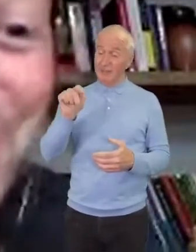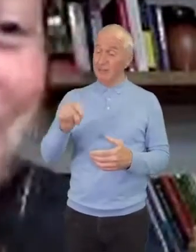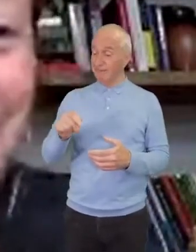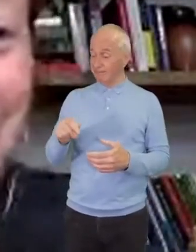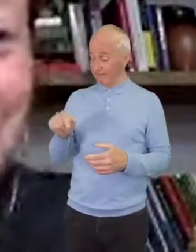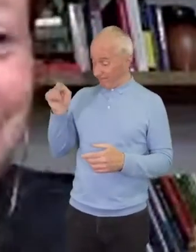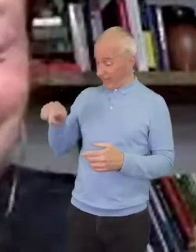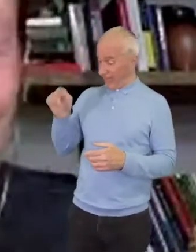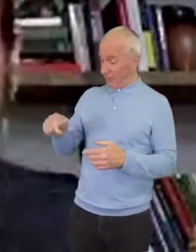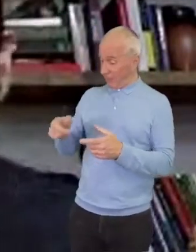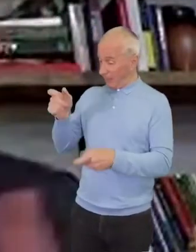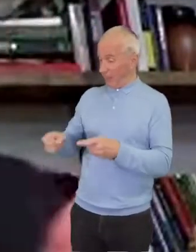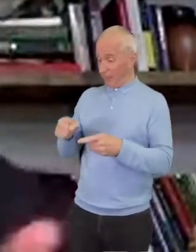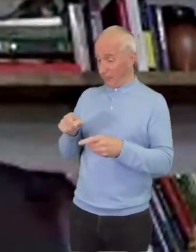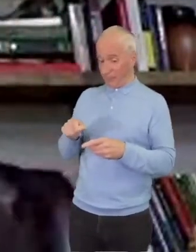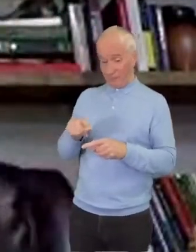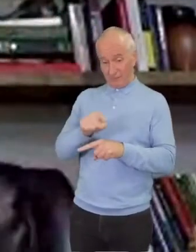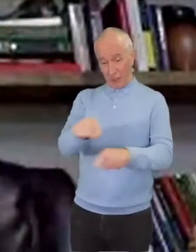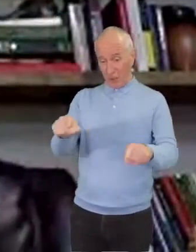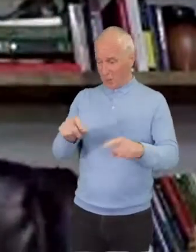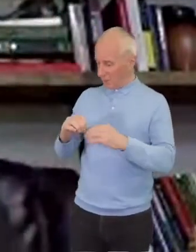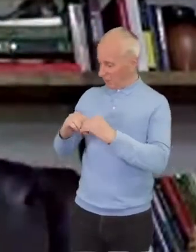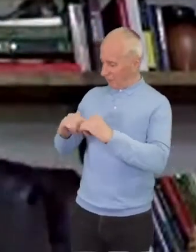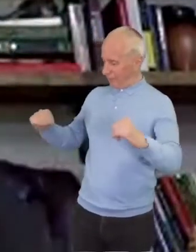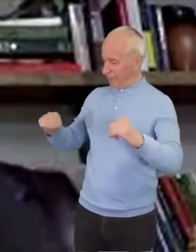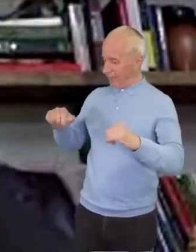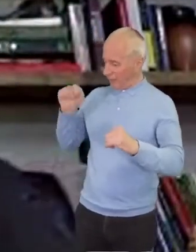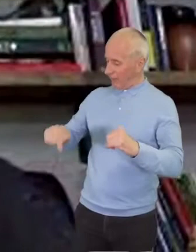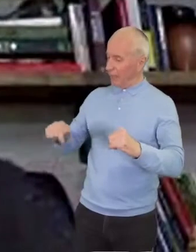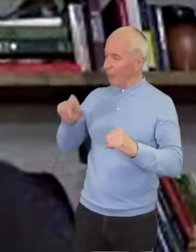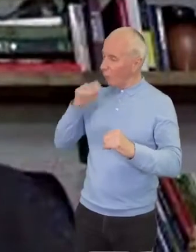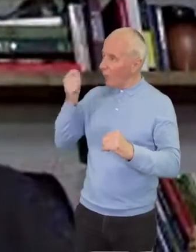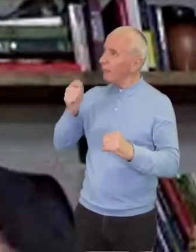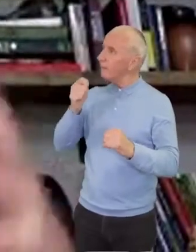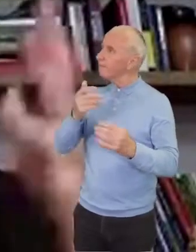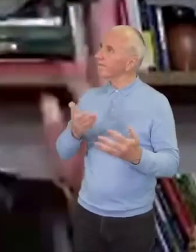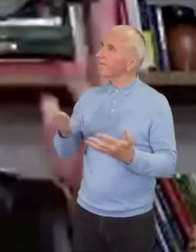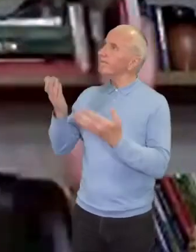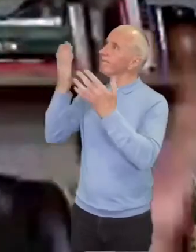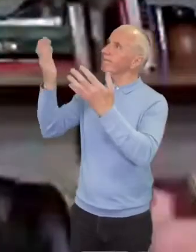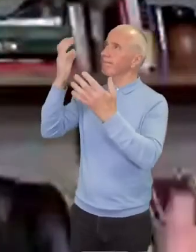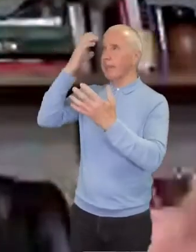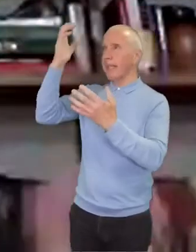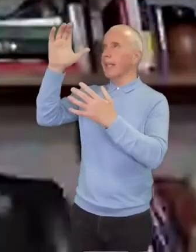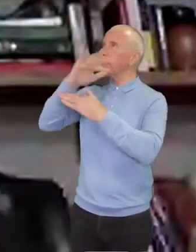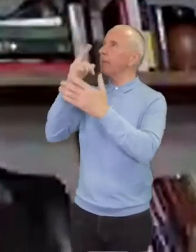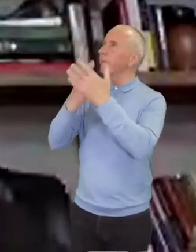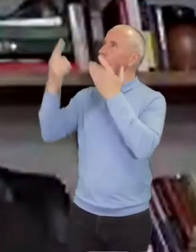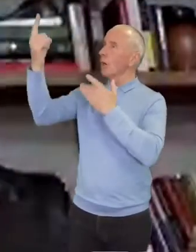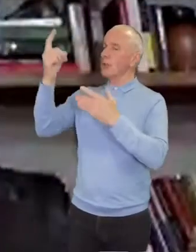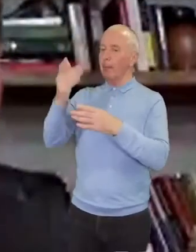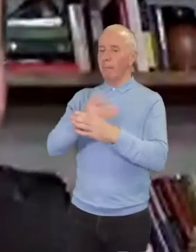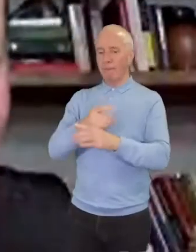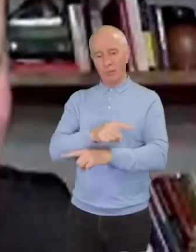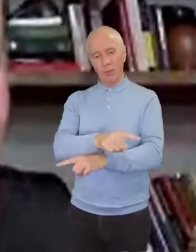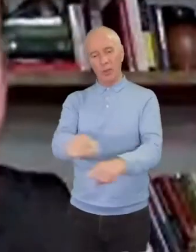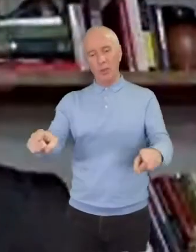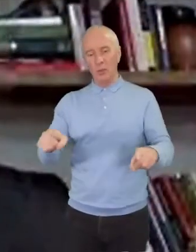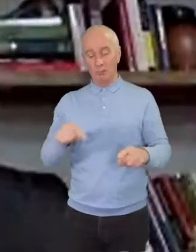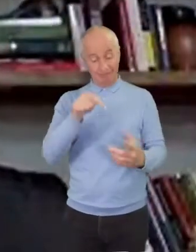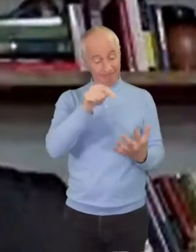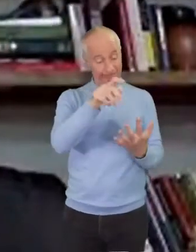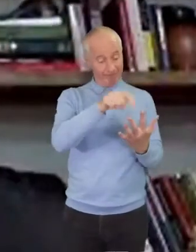excluded are entering the kingdom of God ahead of you. So this is the scandalous gospel